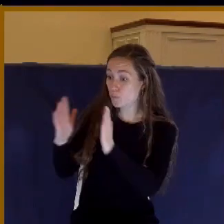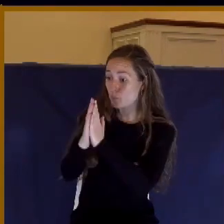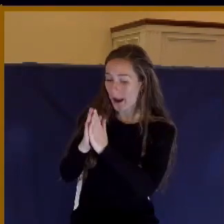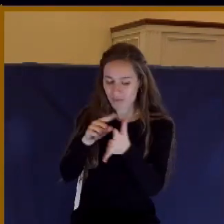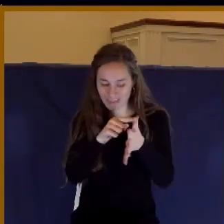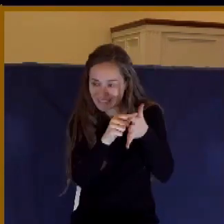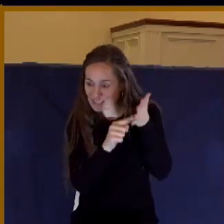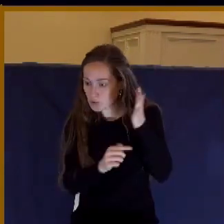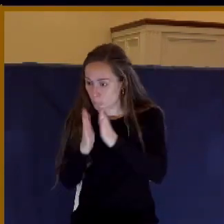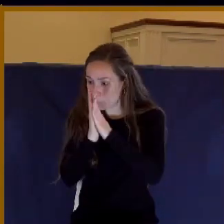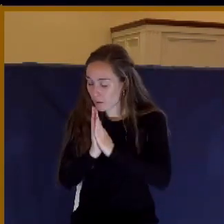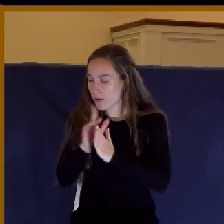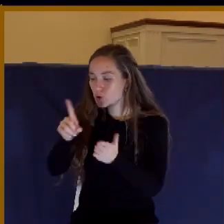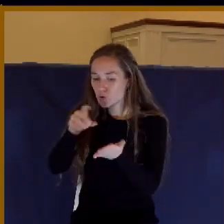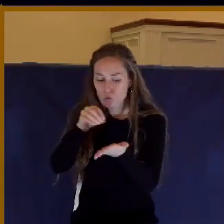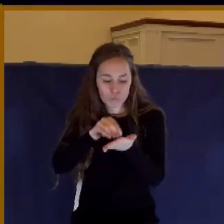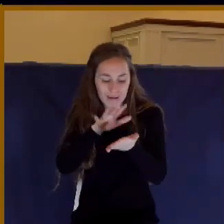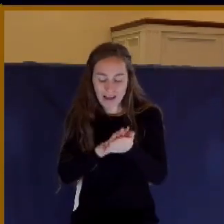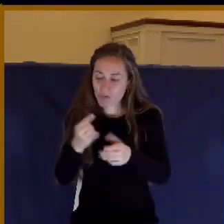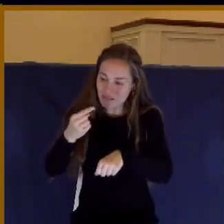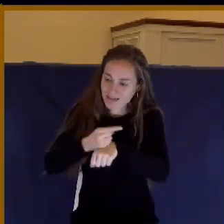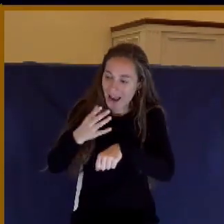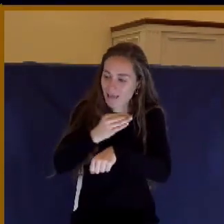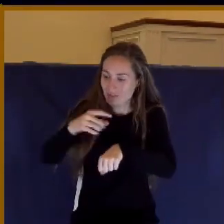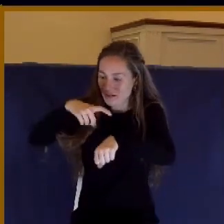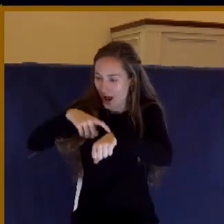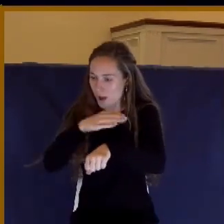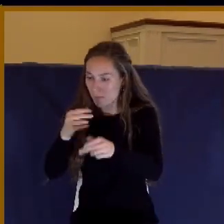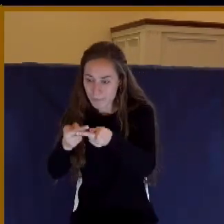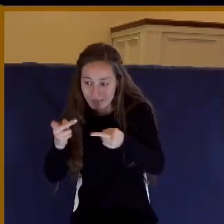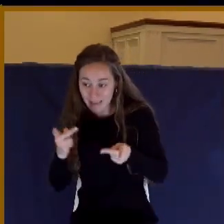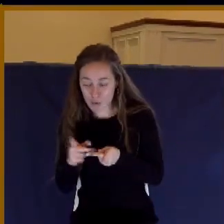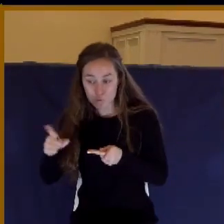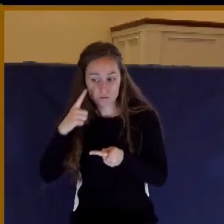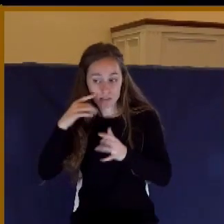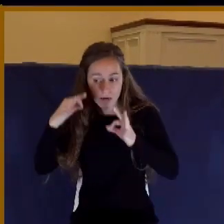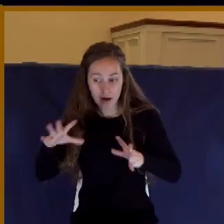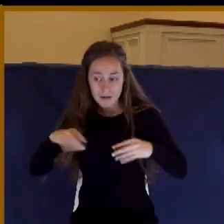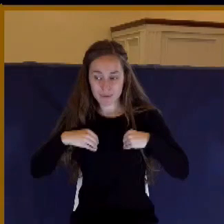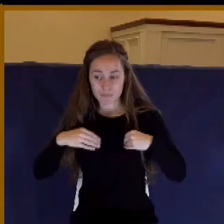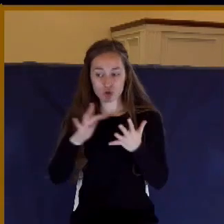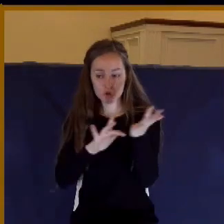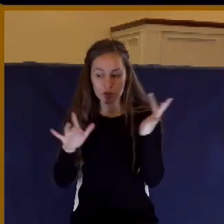down the date and the time and the place when you decided to accept Jesus.